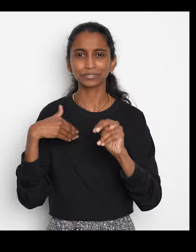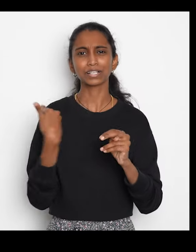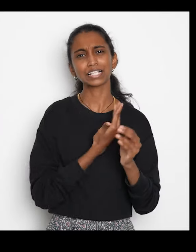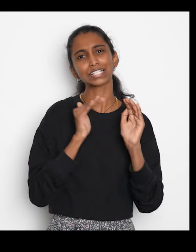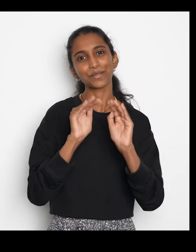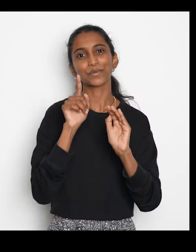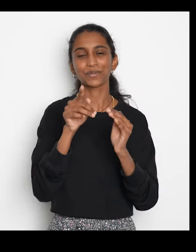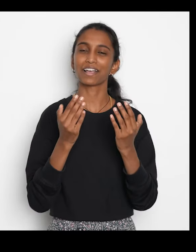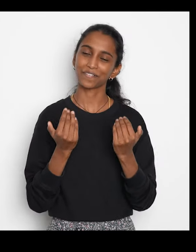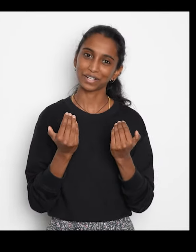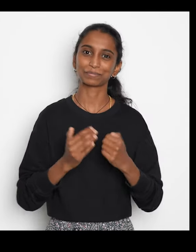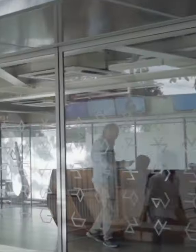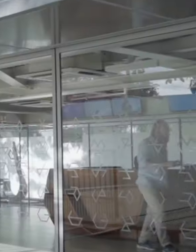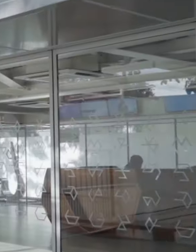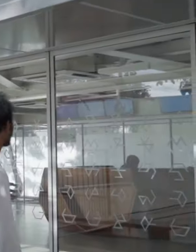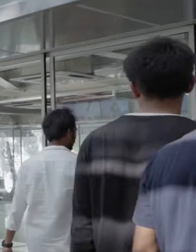with anything that you need